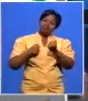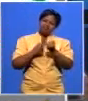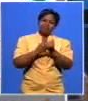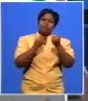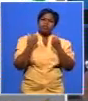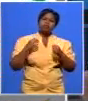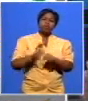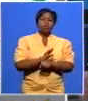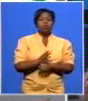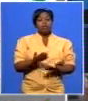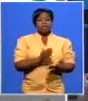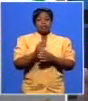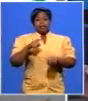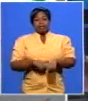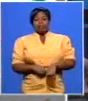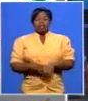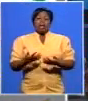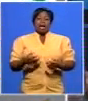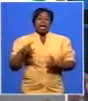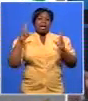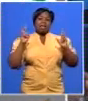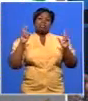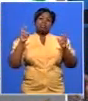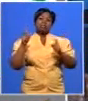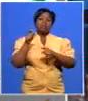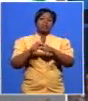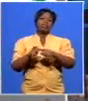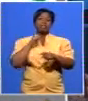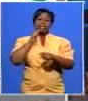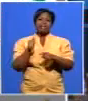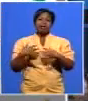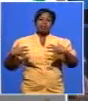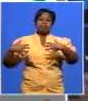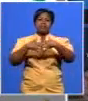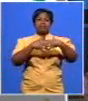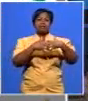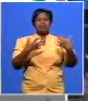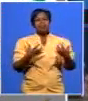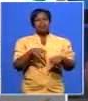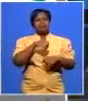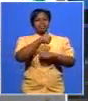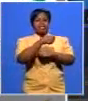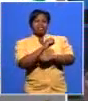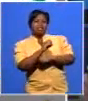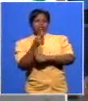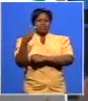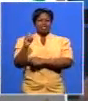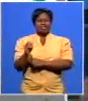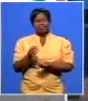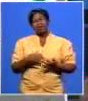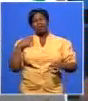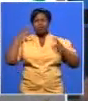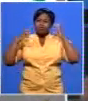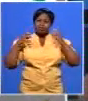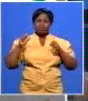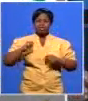had terms like neck to neck uh 60 and 20 being neck to neck sometimes i get confusion south africa